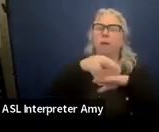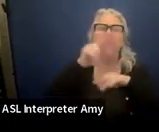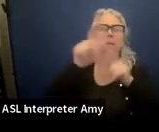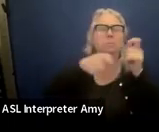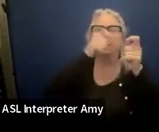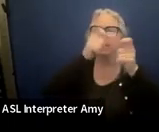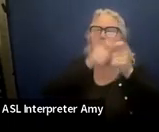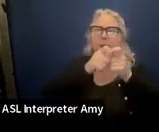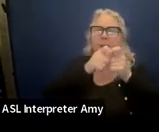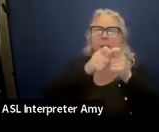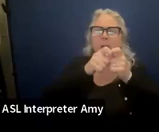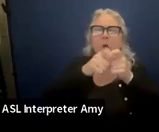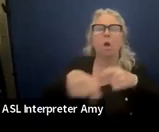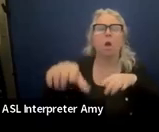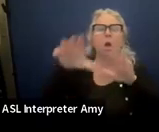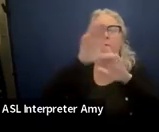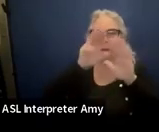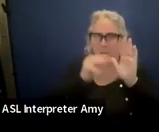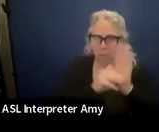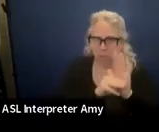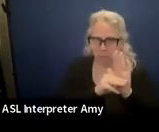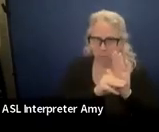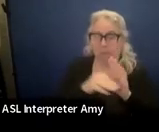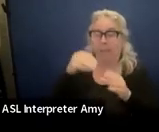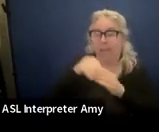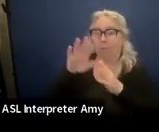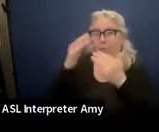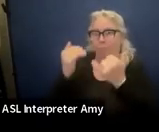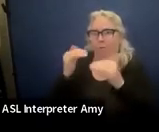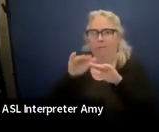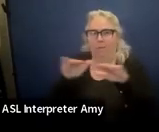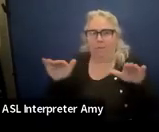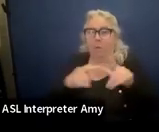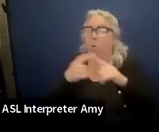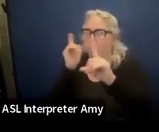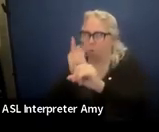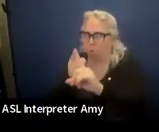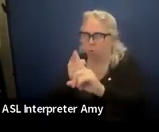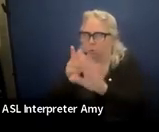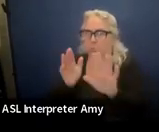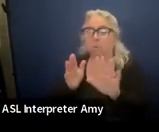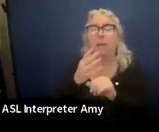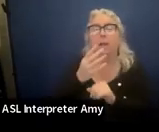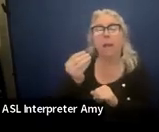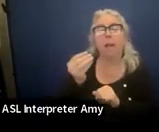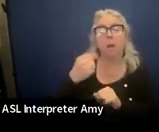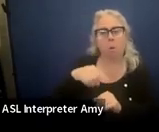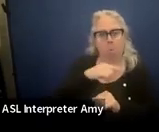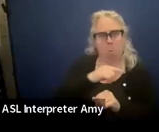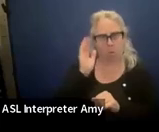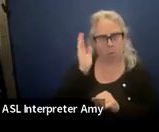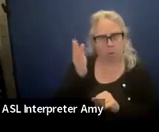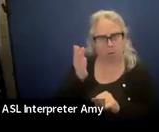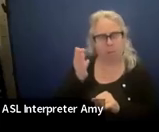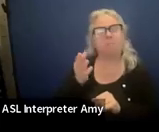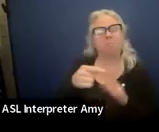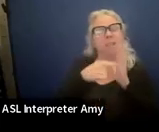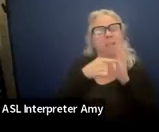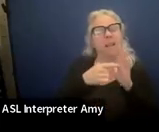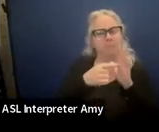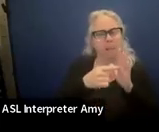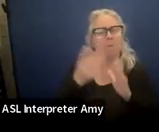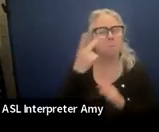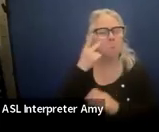curriculums in your present level or goals. And we're going to give you a little example of that.